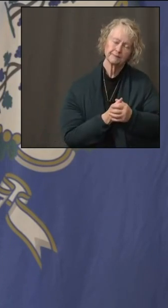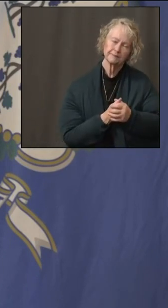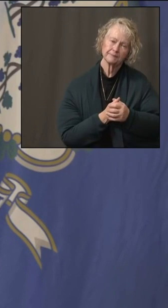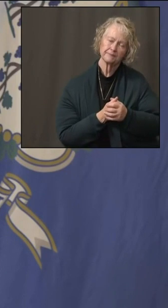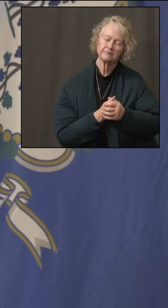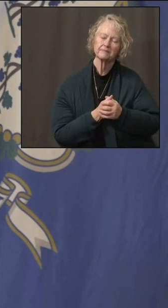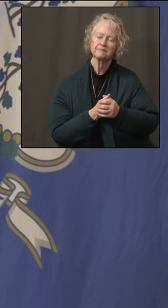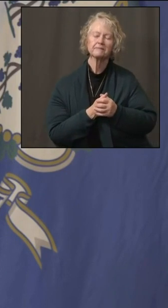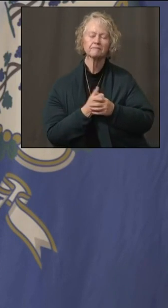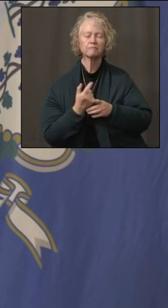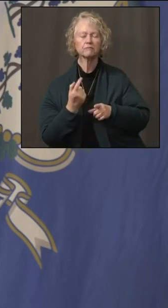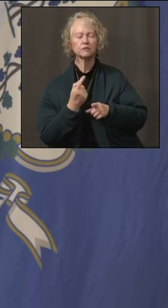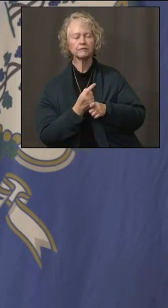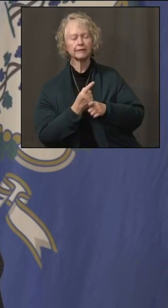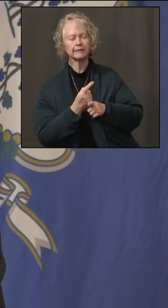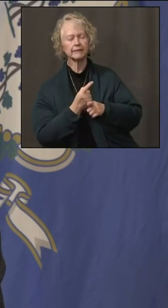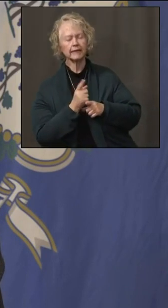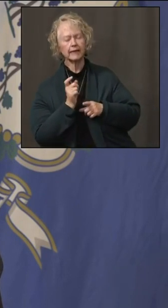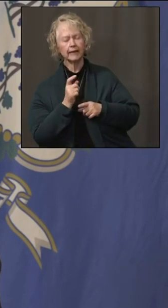Right.